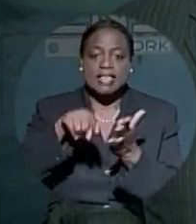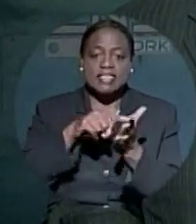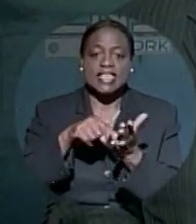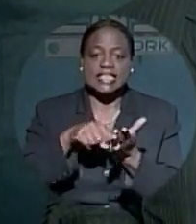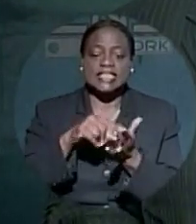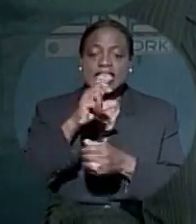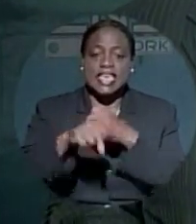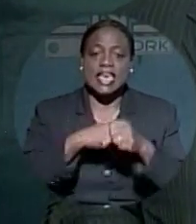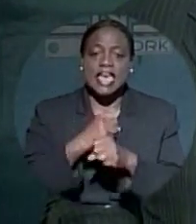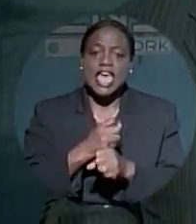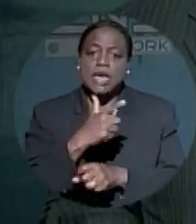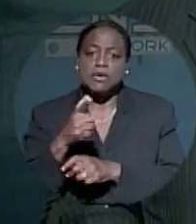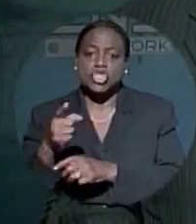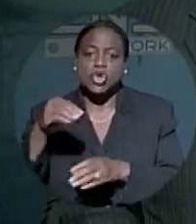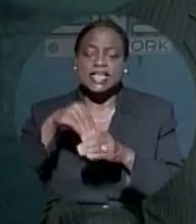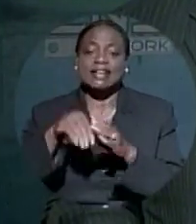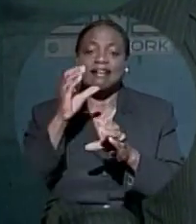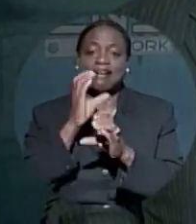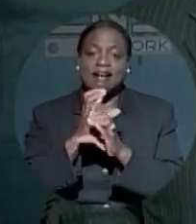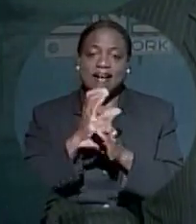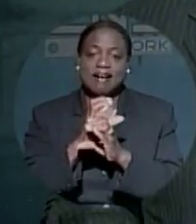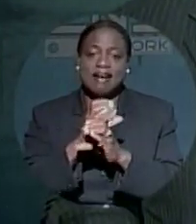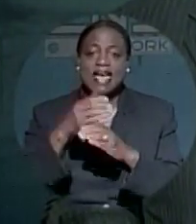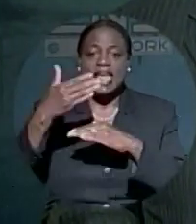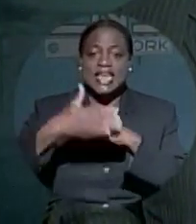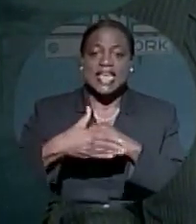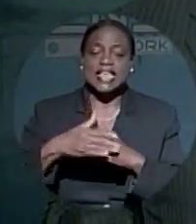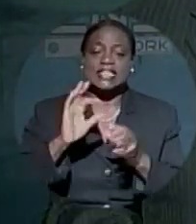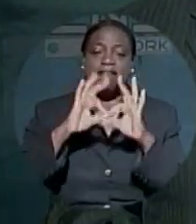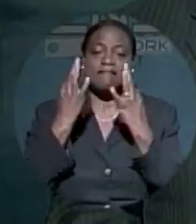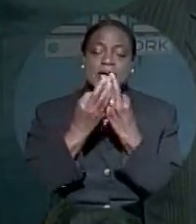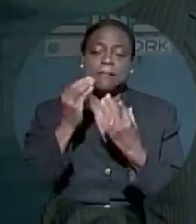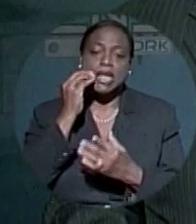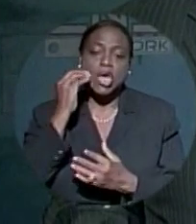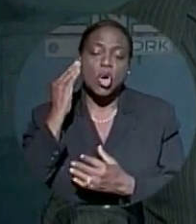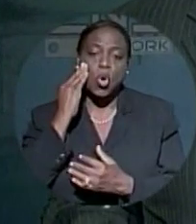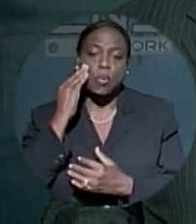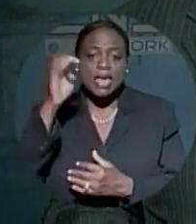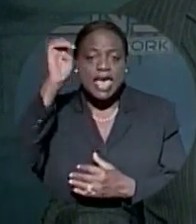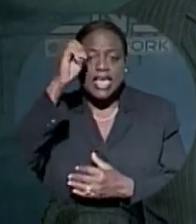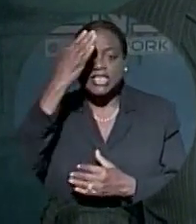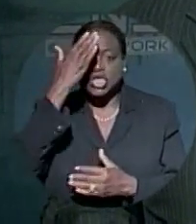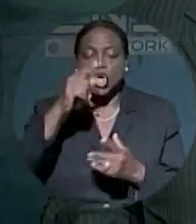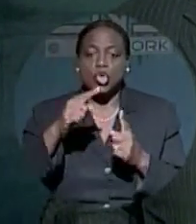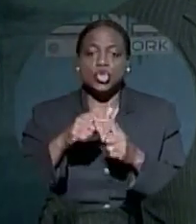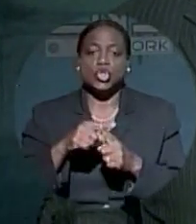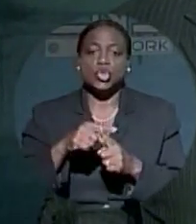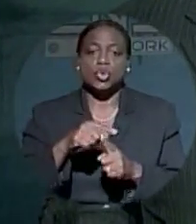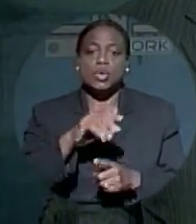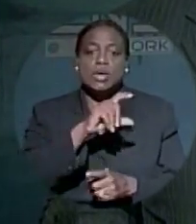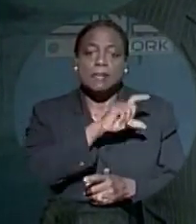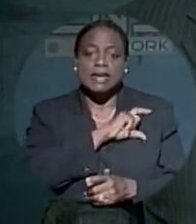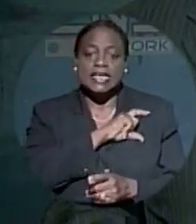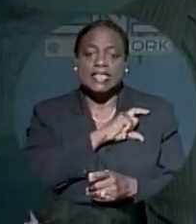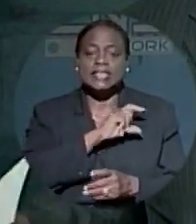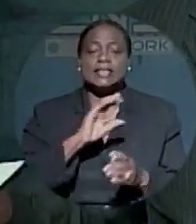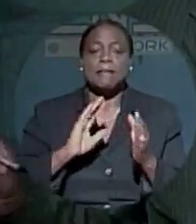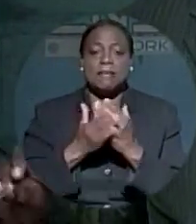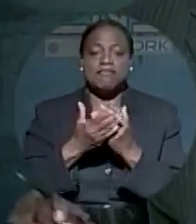just outside his family home at Florida Court near Balfour Avenue. He, too, was known to police for a plethora of crimes in the